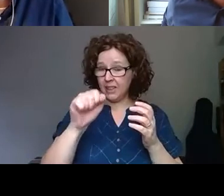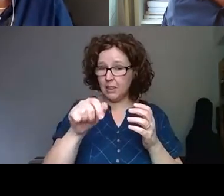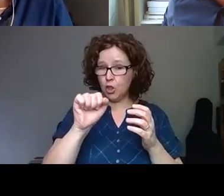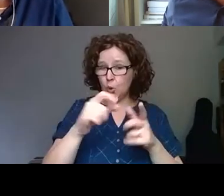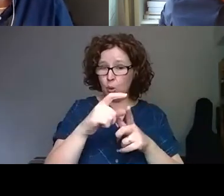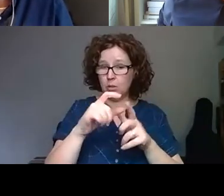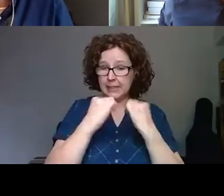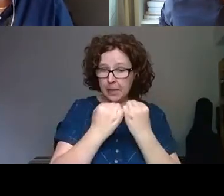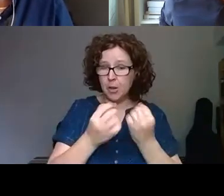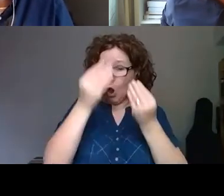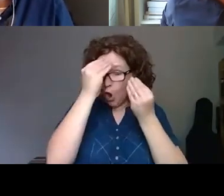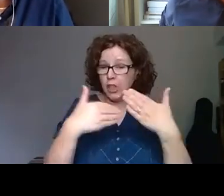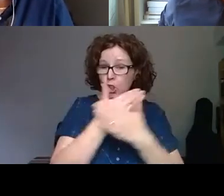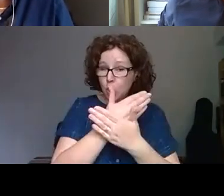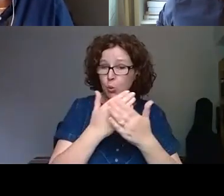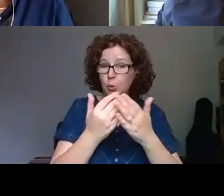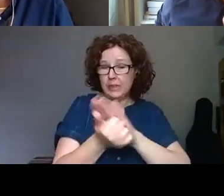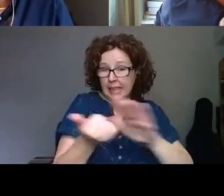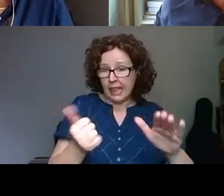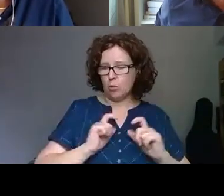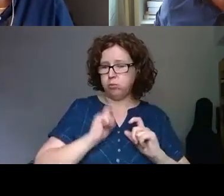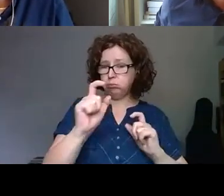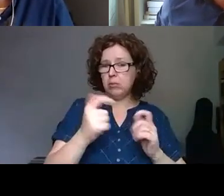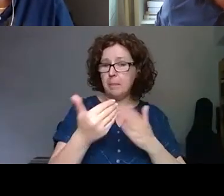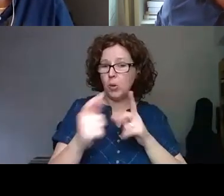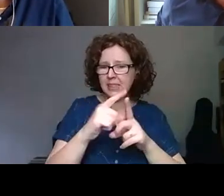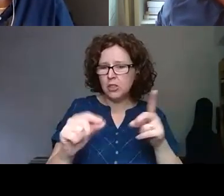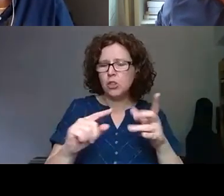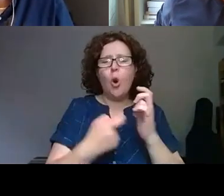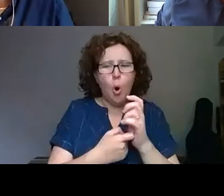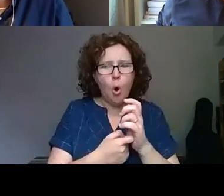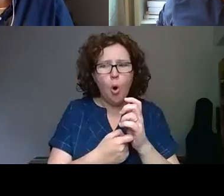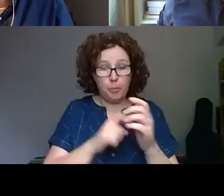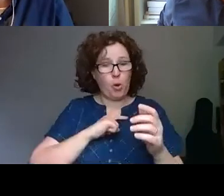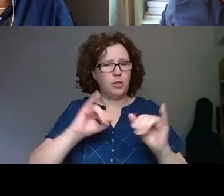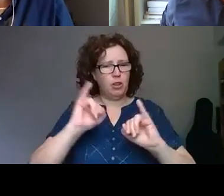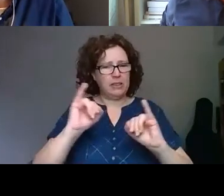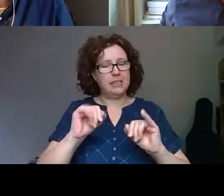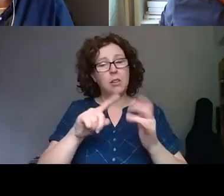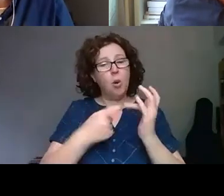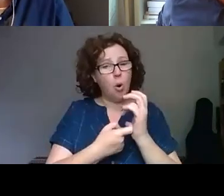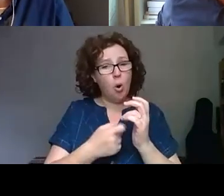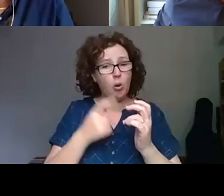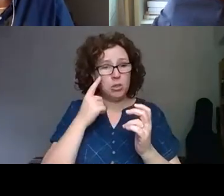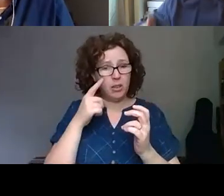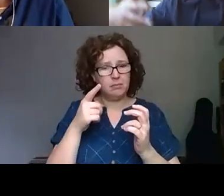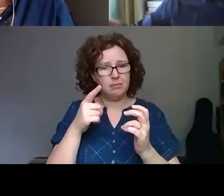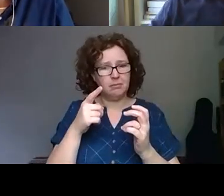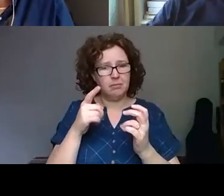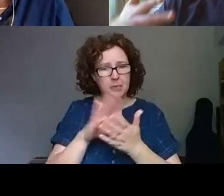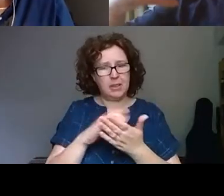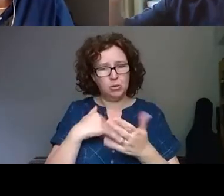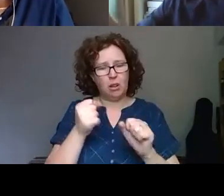new digital skills and a new digital confidence because of this crisis? Or do you think it's just allowed you to start